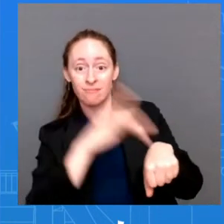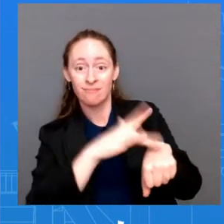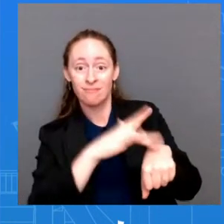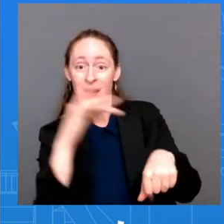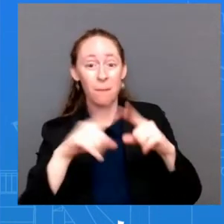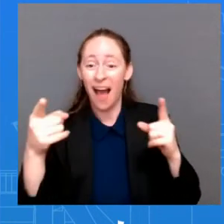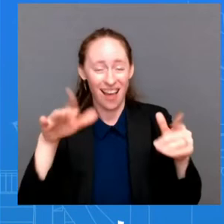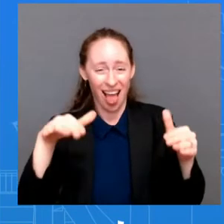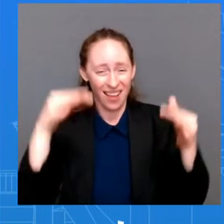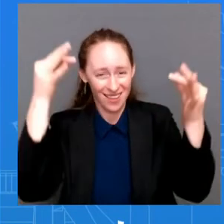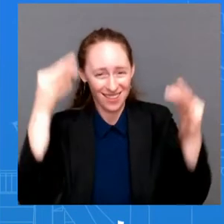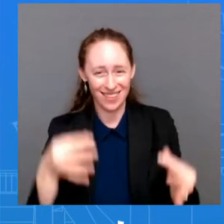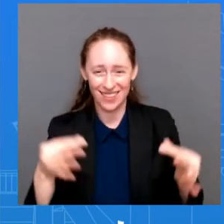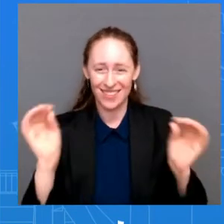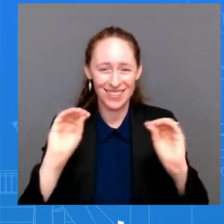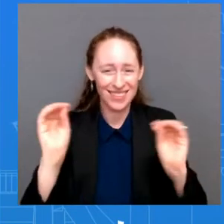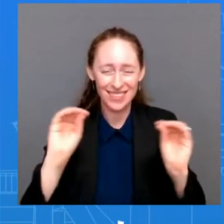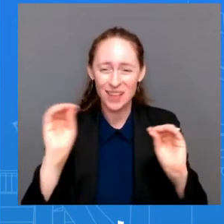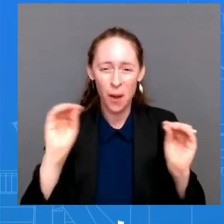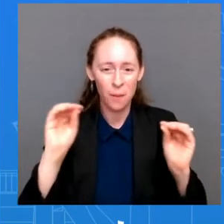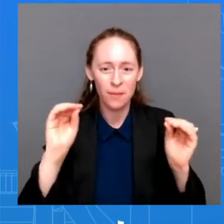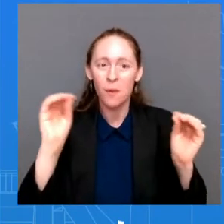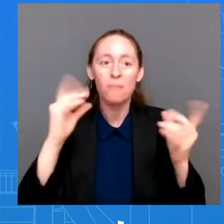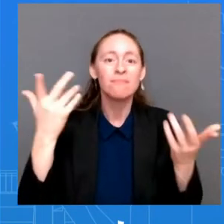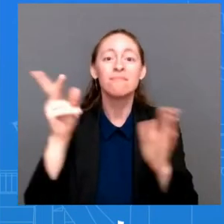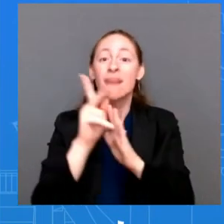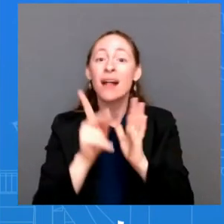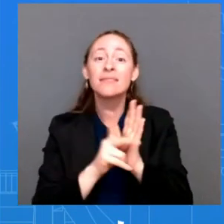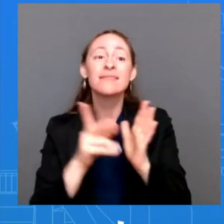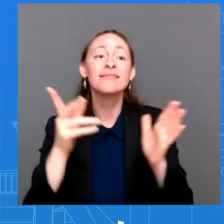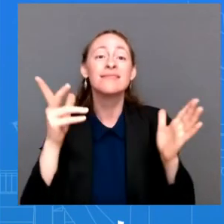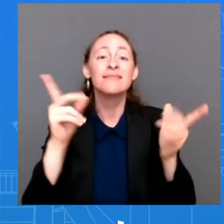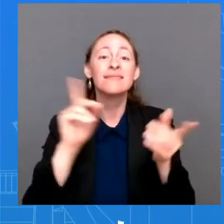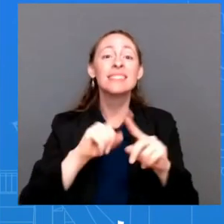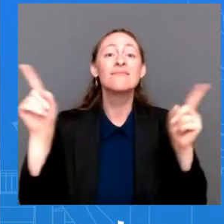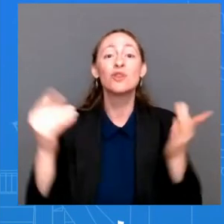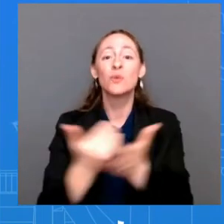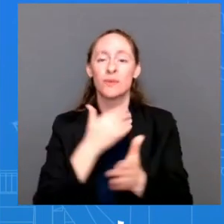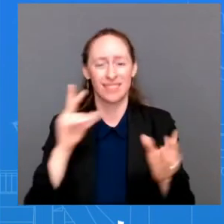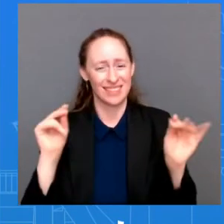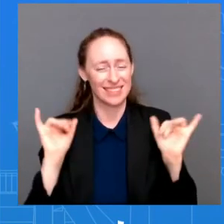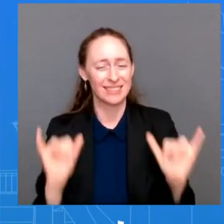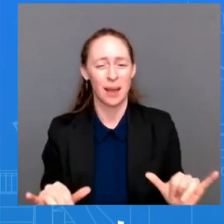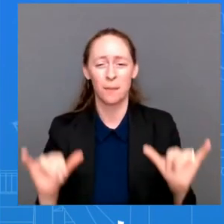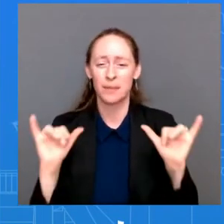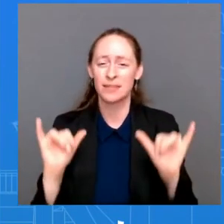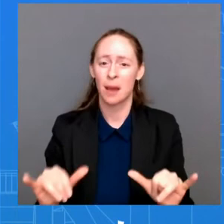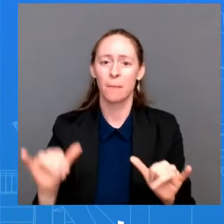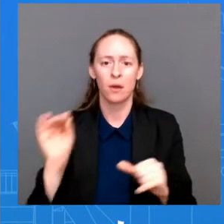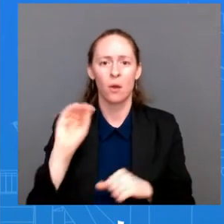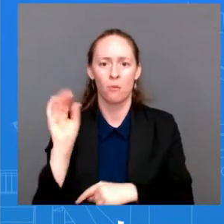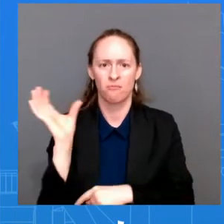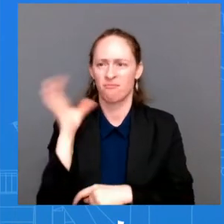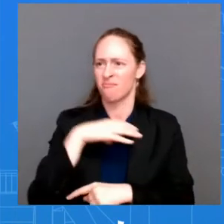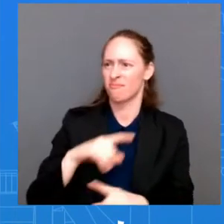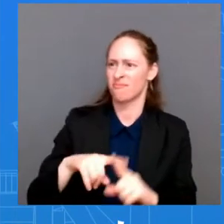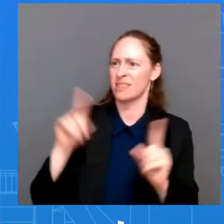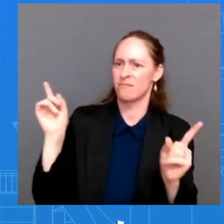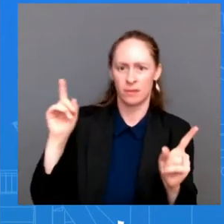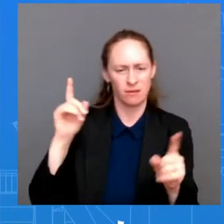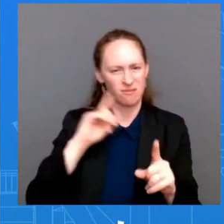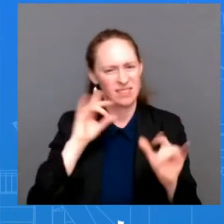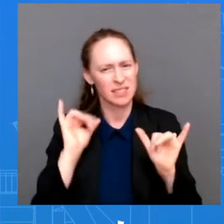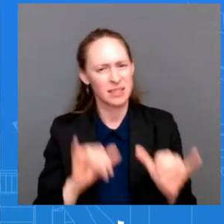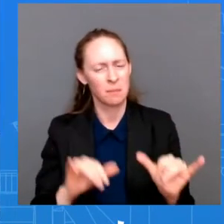to our policy. And certainly not an unprecedented visit by the Speaker of the House. The You also said the U.S. will not be